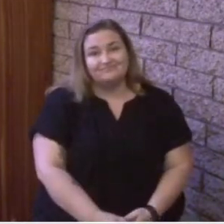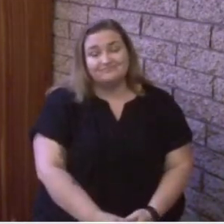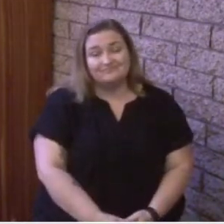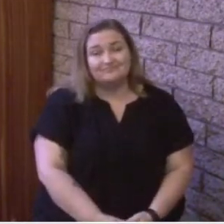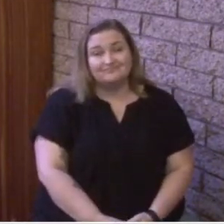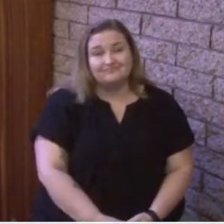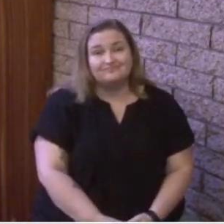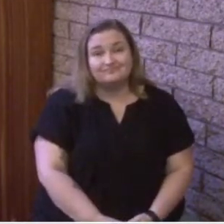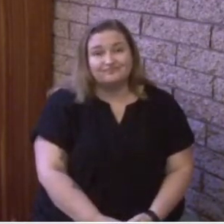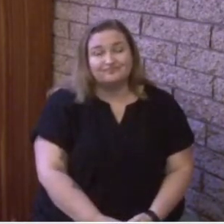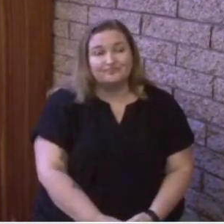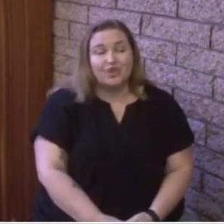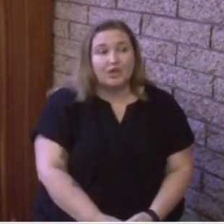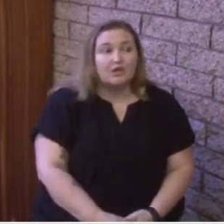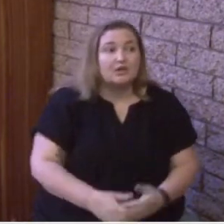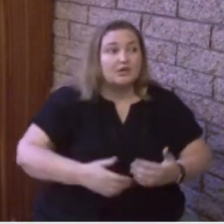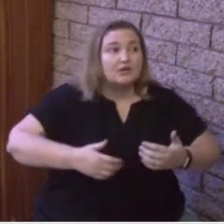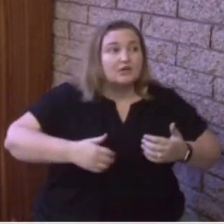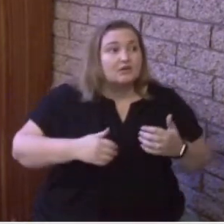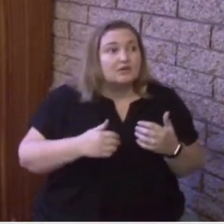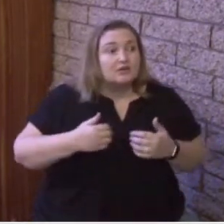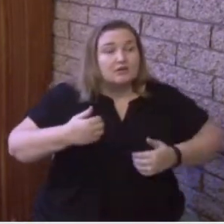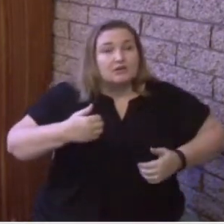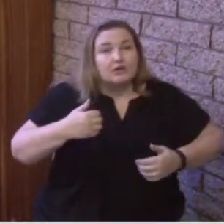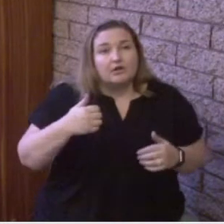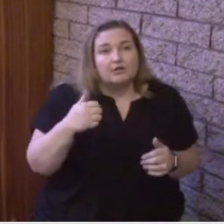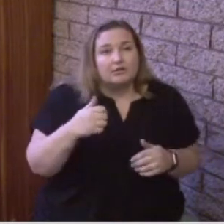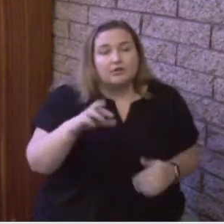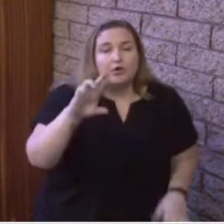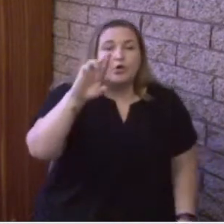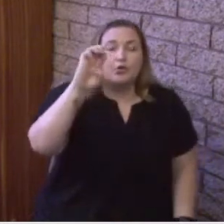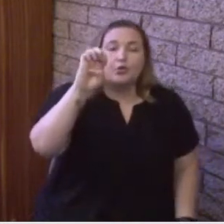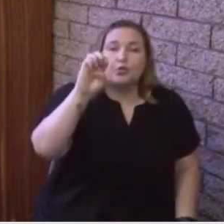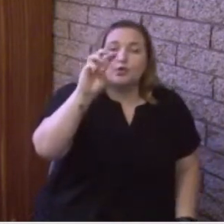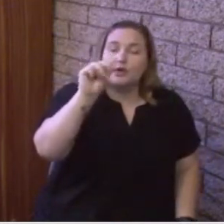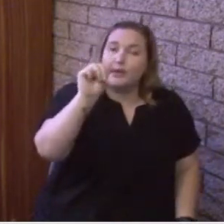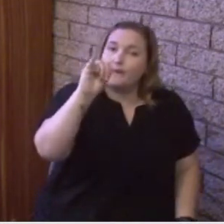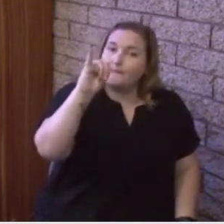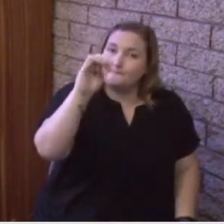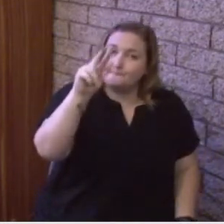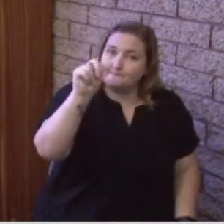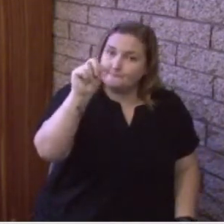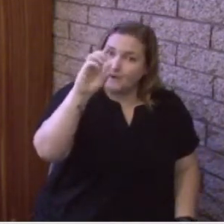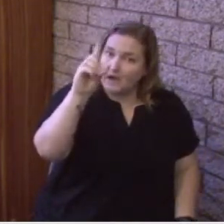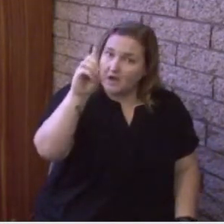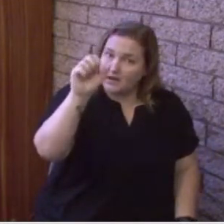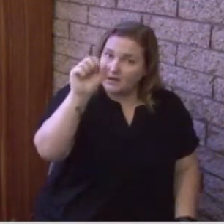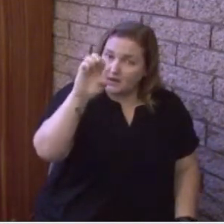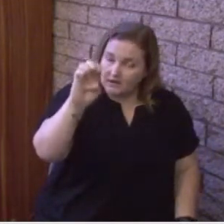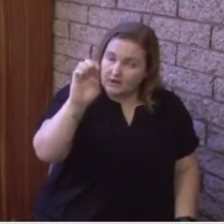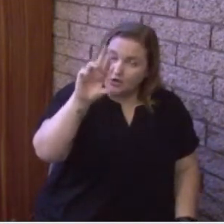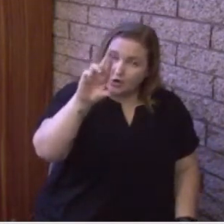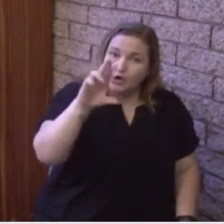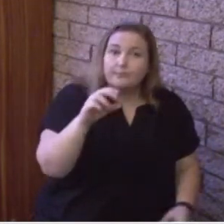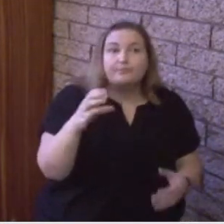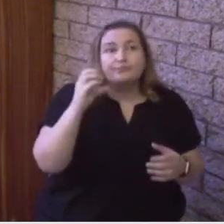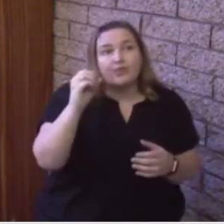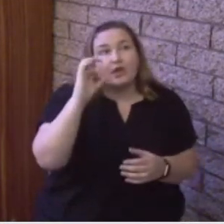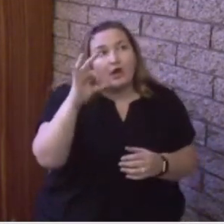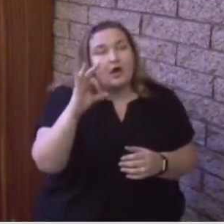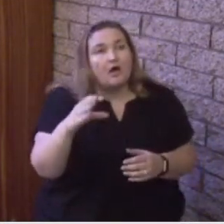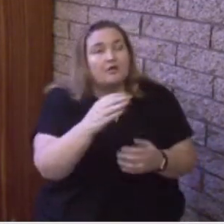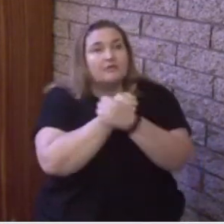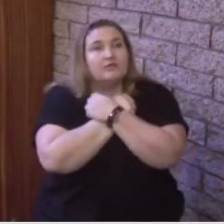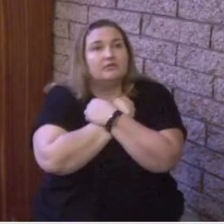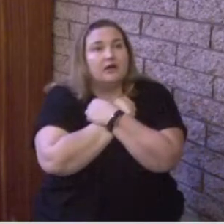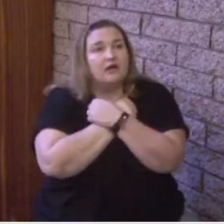It's a reminder about how the love that God the Father has for us, that He would send this part of Himself